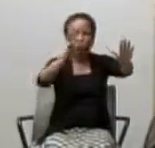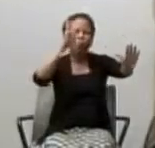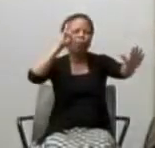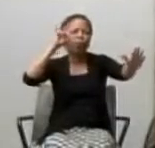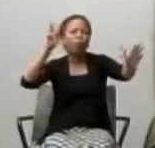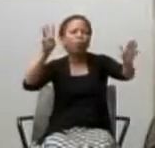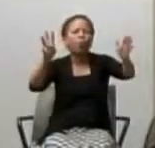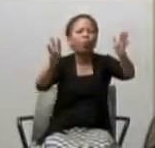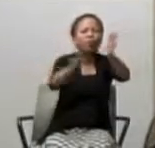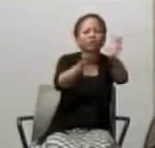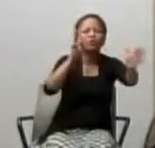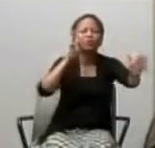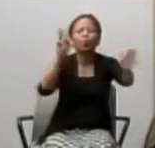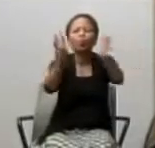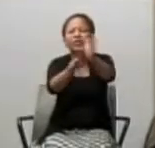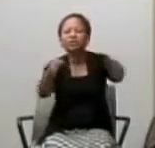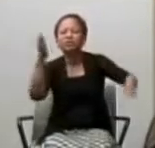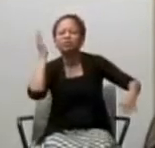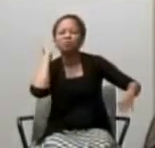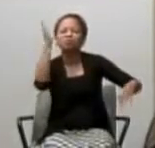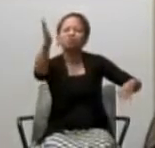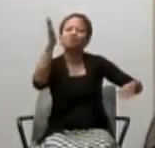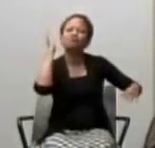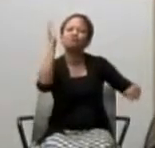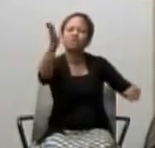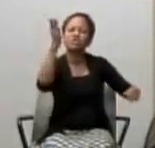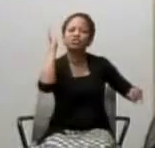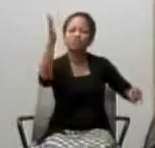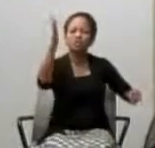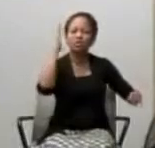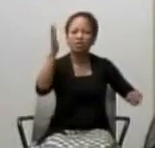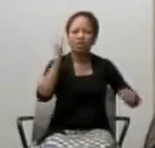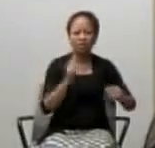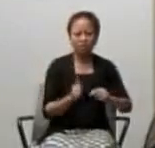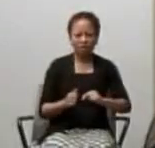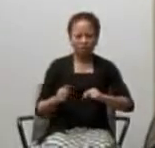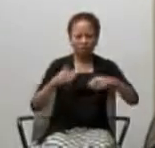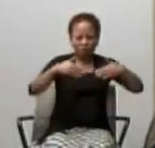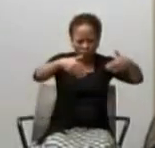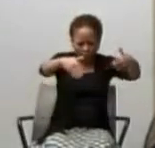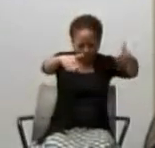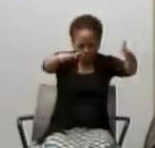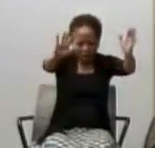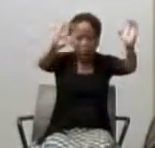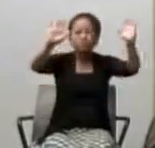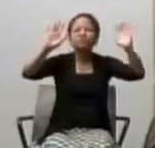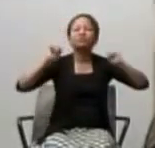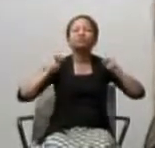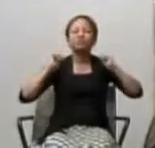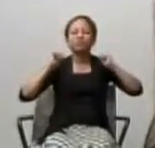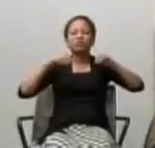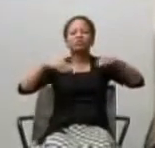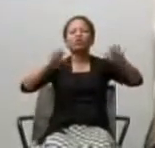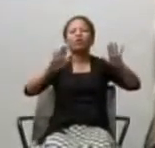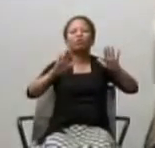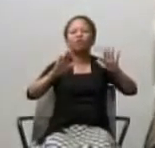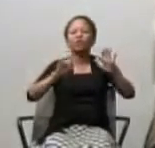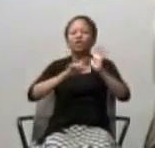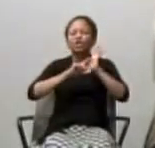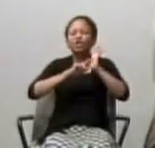Go out and be signs of hope. Go out and be persons whose lives reflect his goodness.